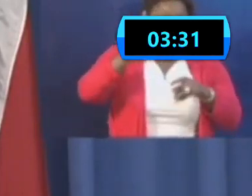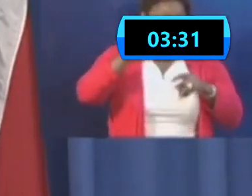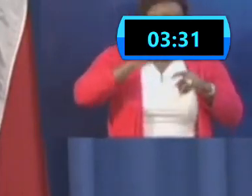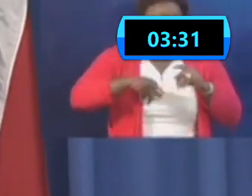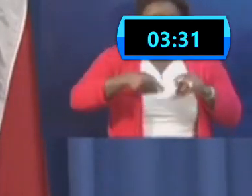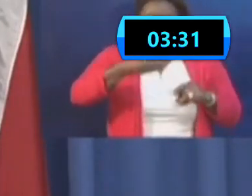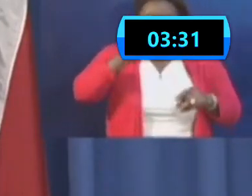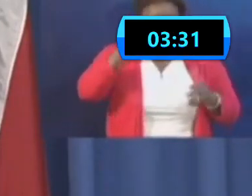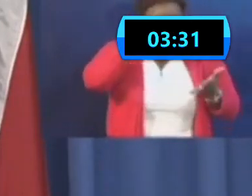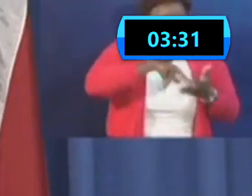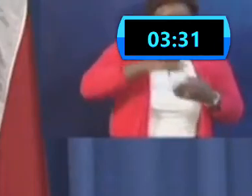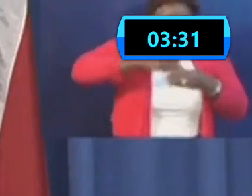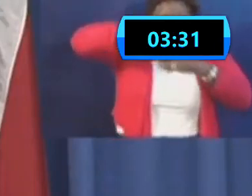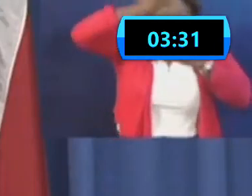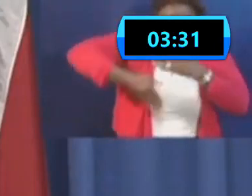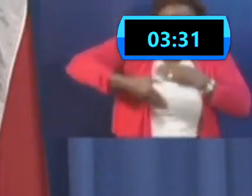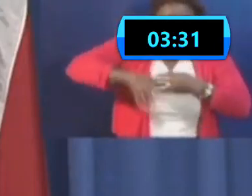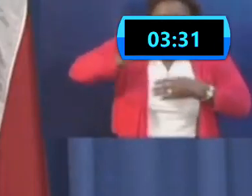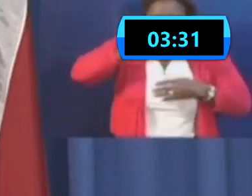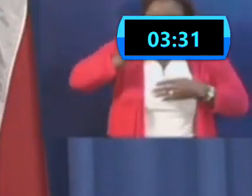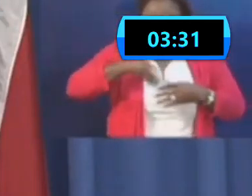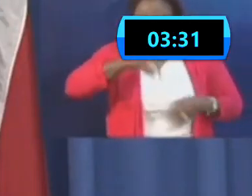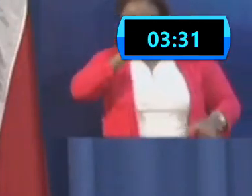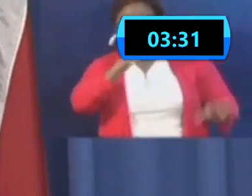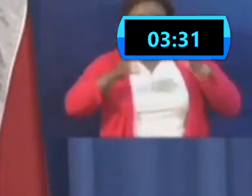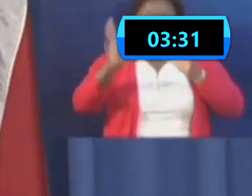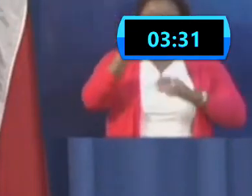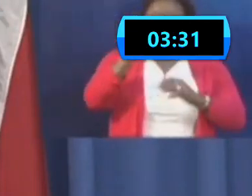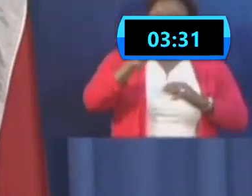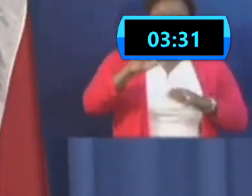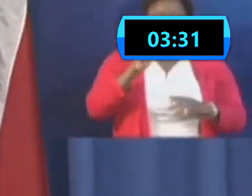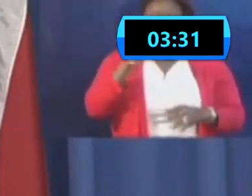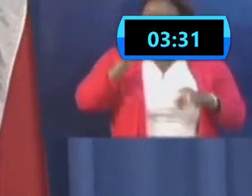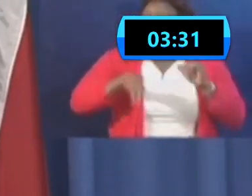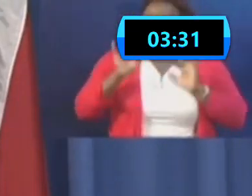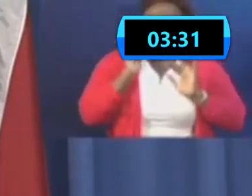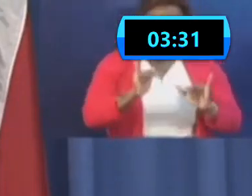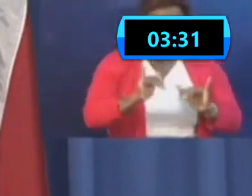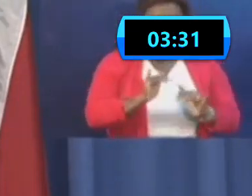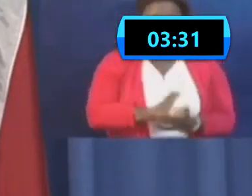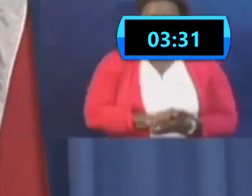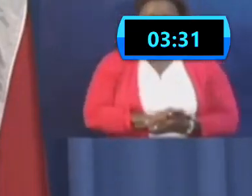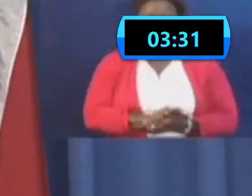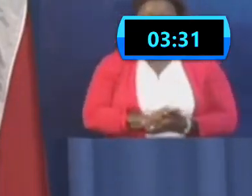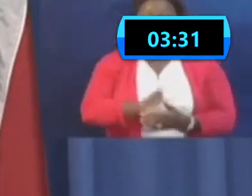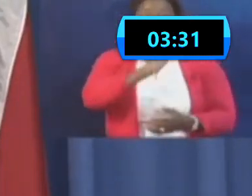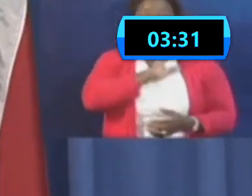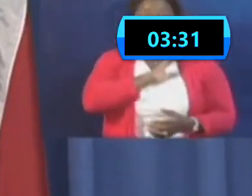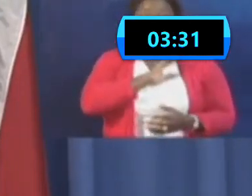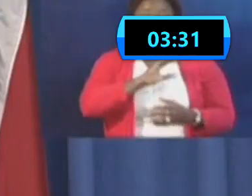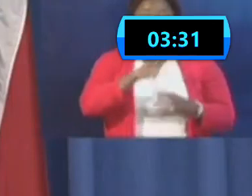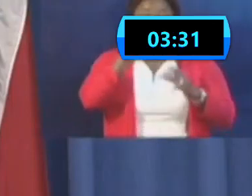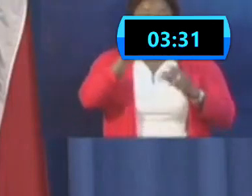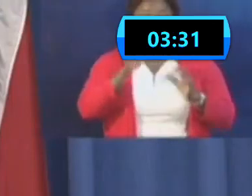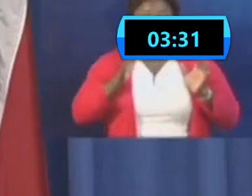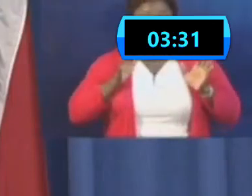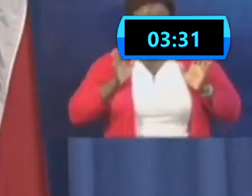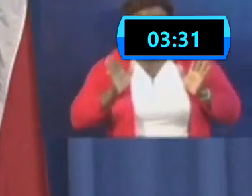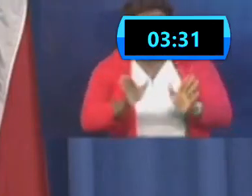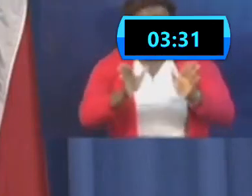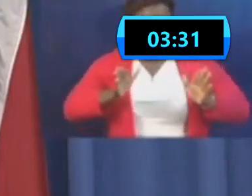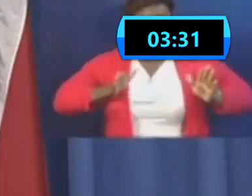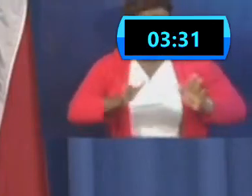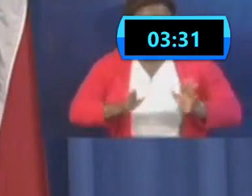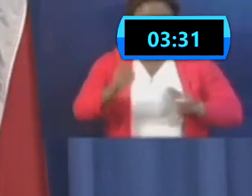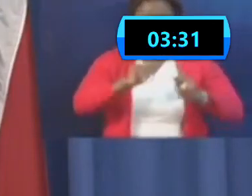within the precincts, or the premises or the precincts. And we asked the police officers to make sure and enforce that during the course of the night